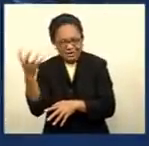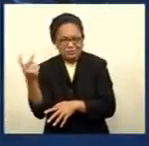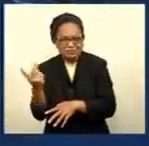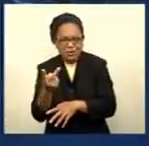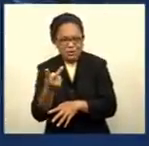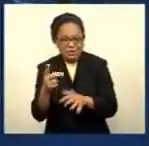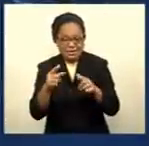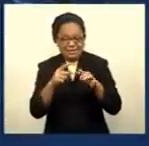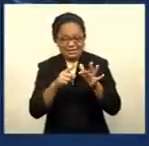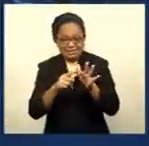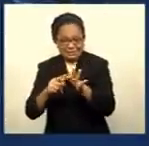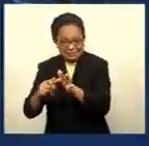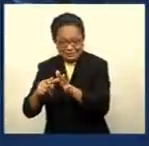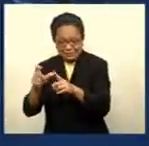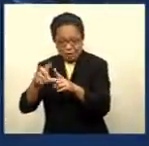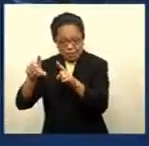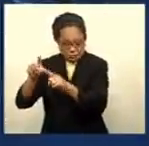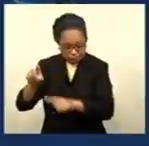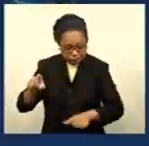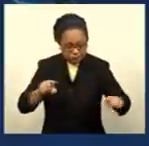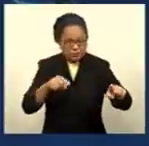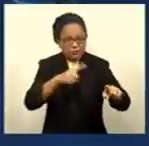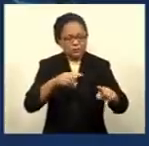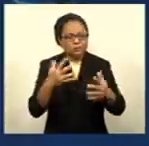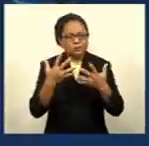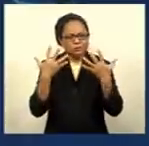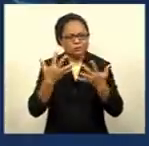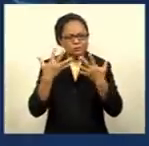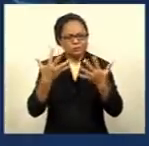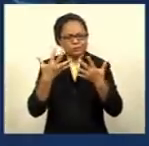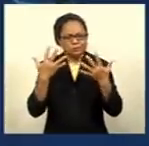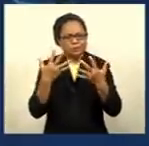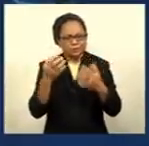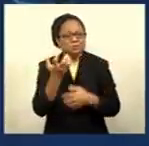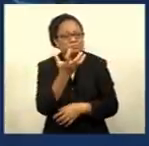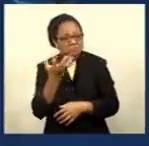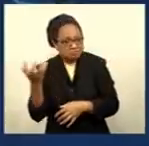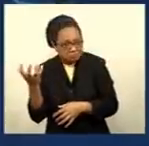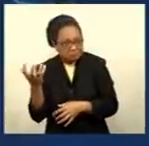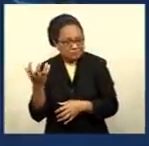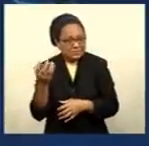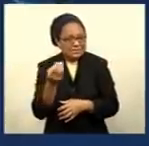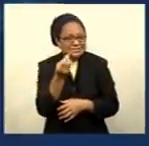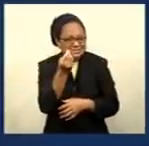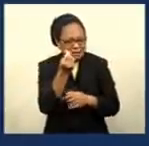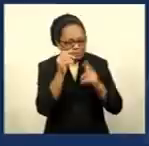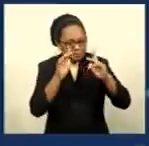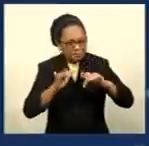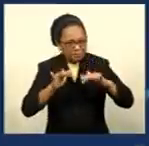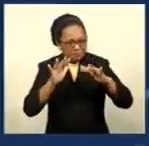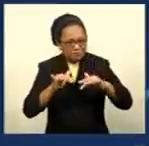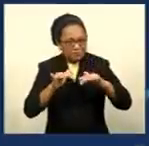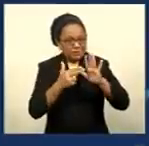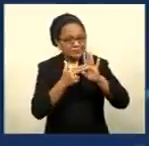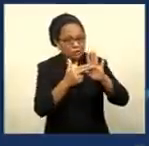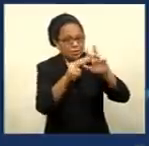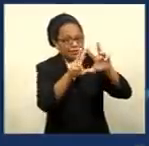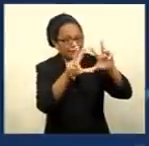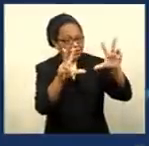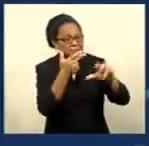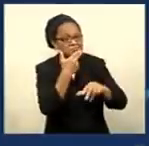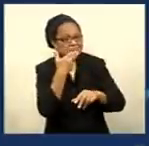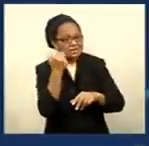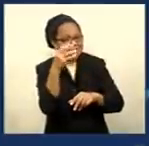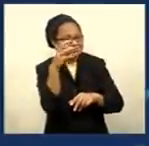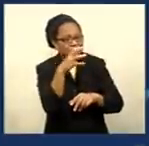Eastwards from Pacific Harbor to Suva, breezy this morning, mostly cloudy with a passing shower. Up north, nice with